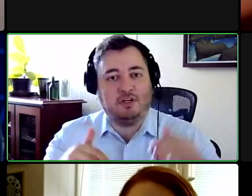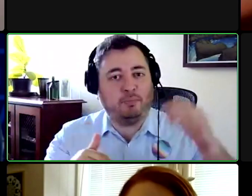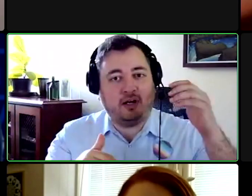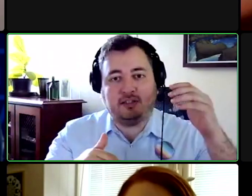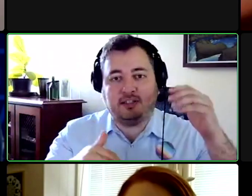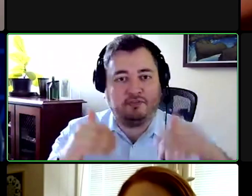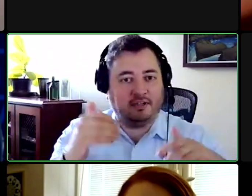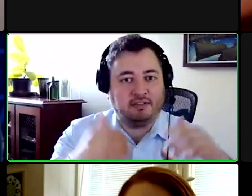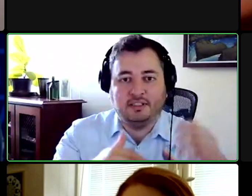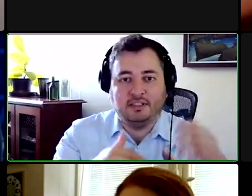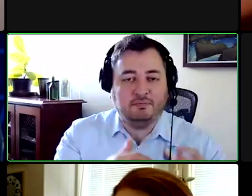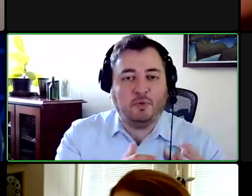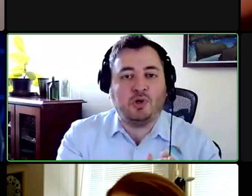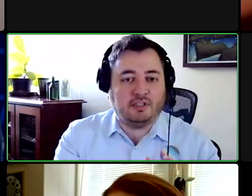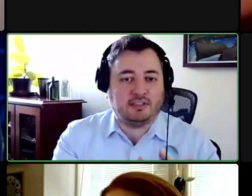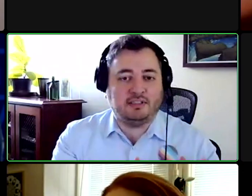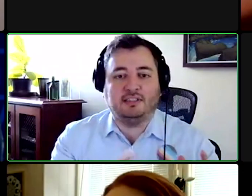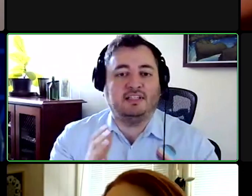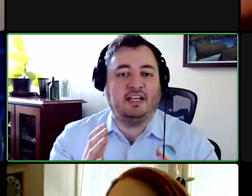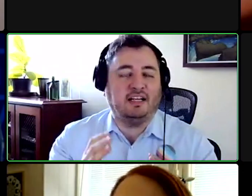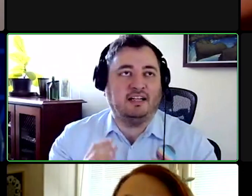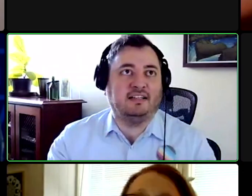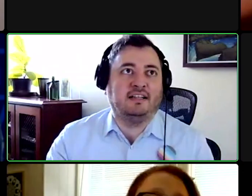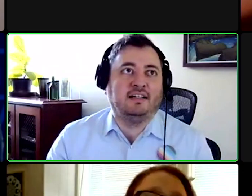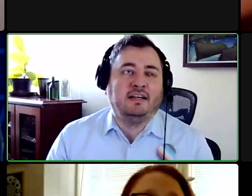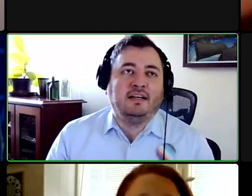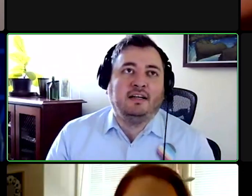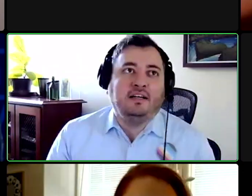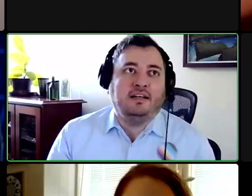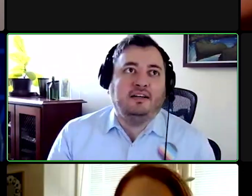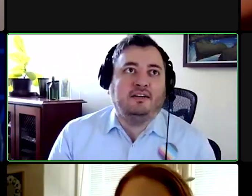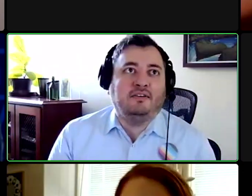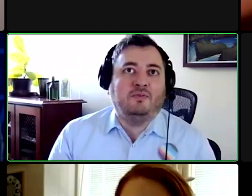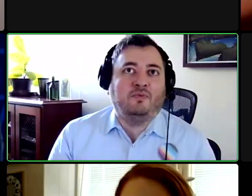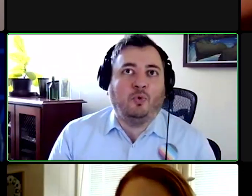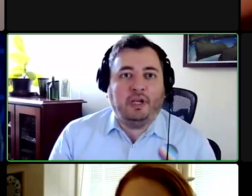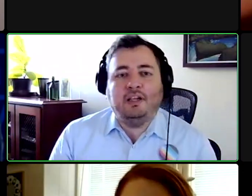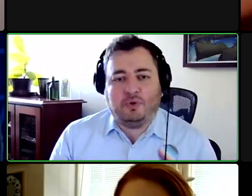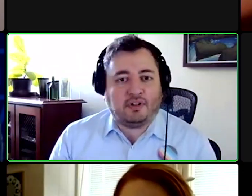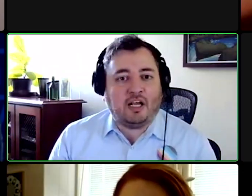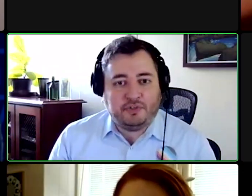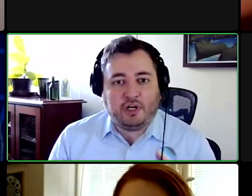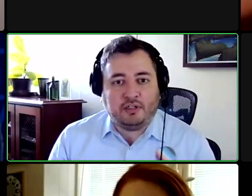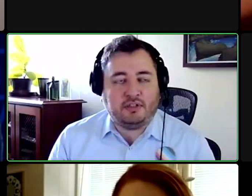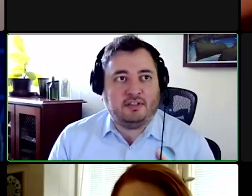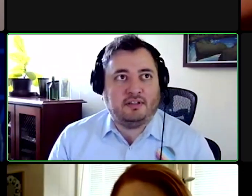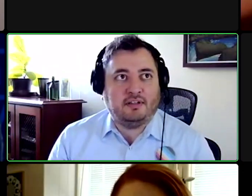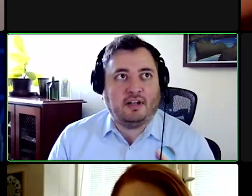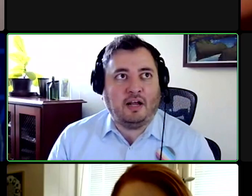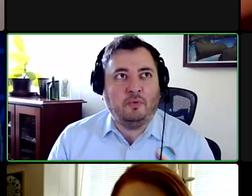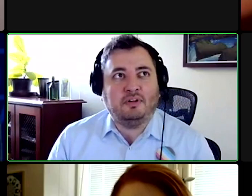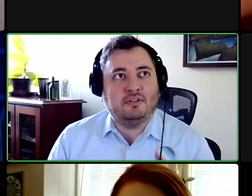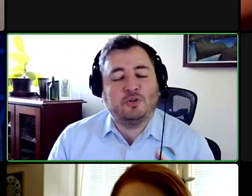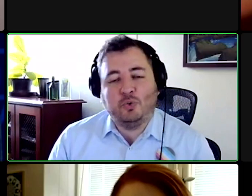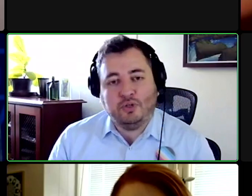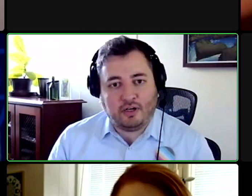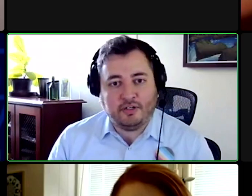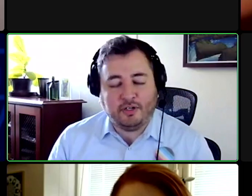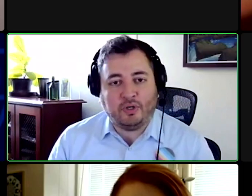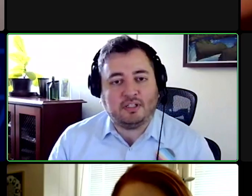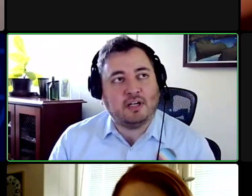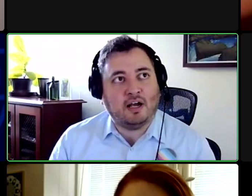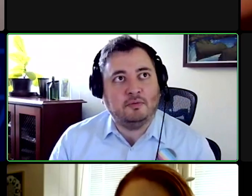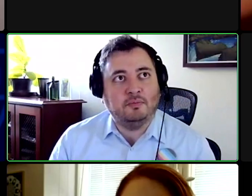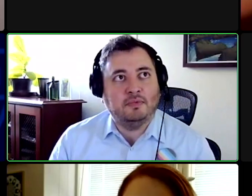know, progress pockets are like emotionlessness and for me it was life-changing. I was a little too